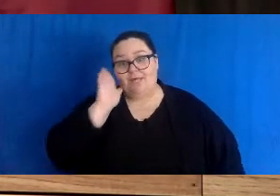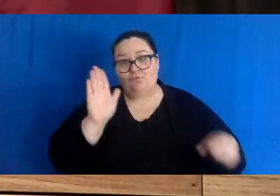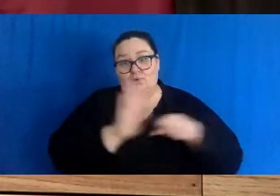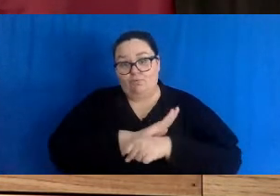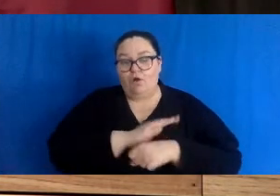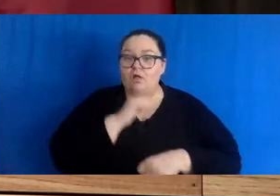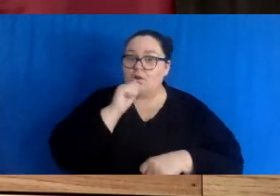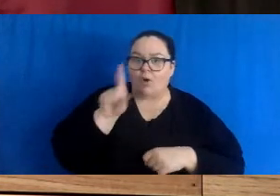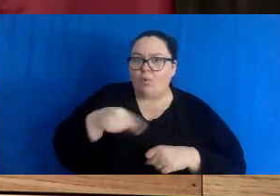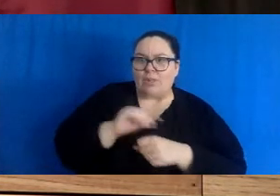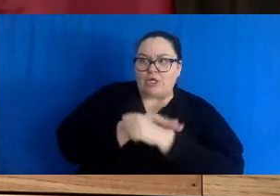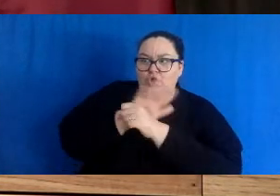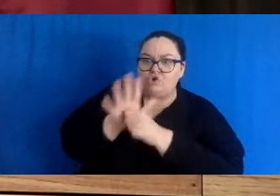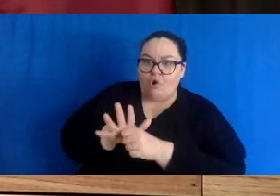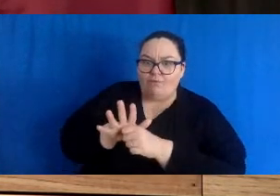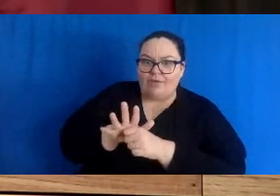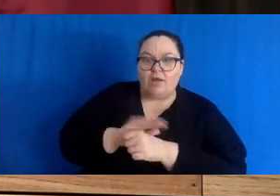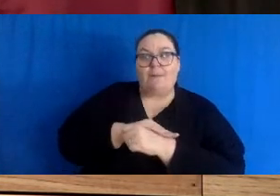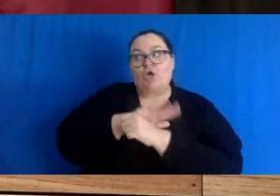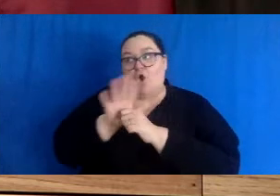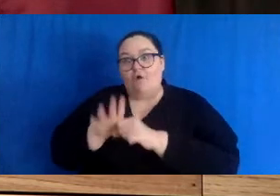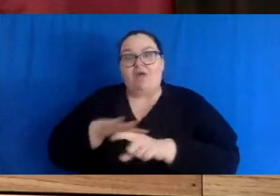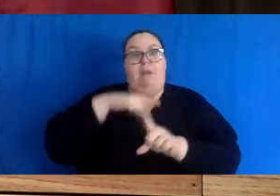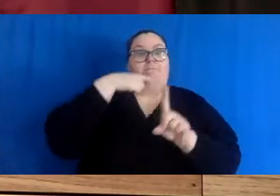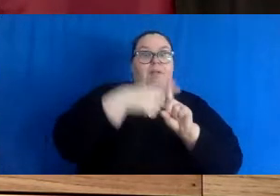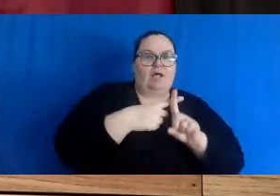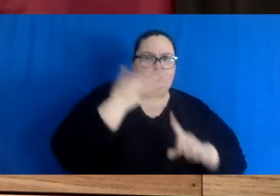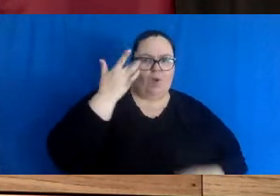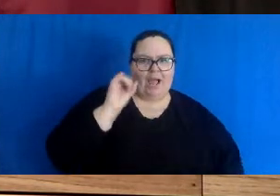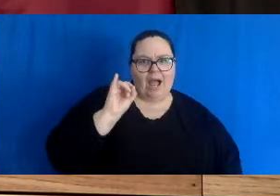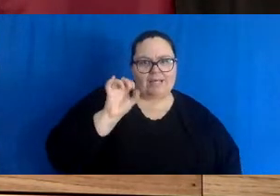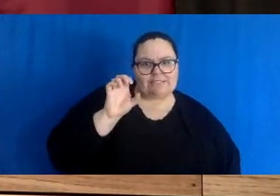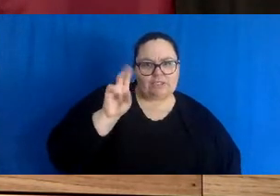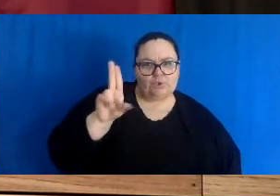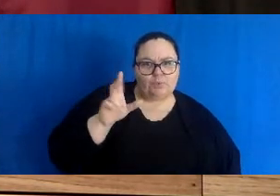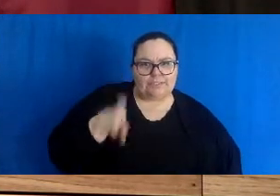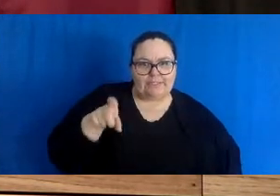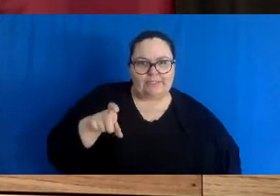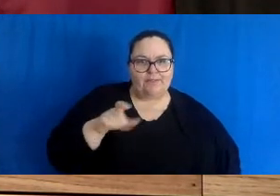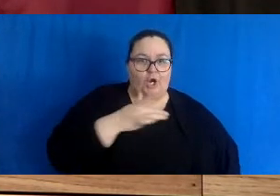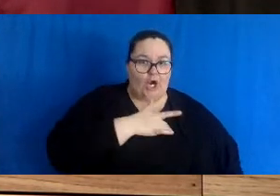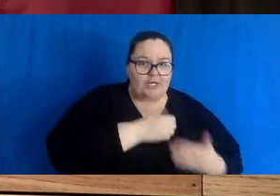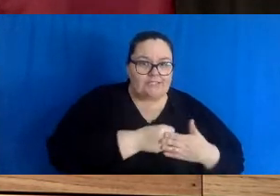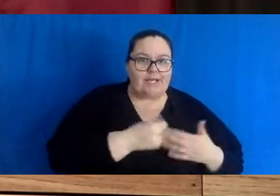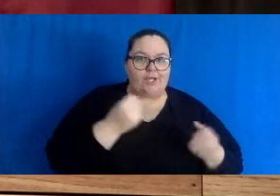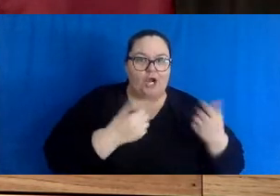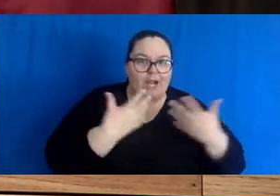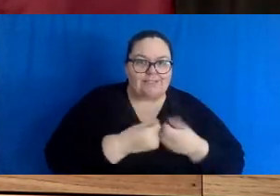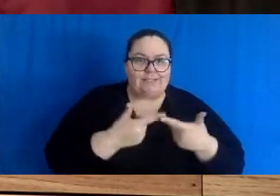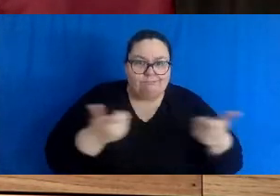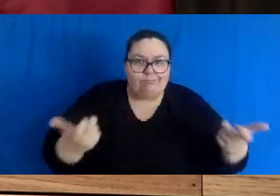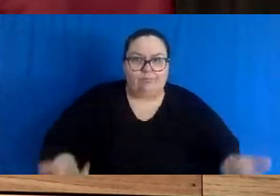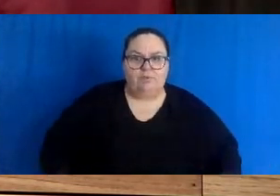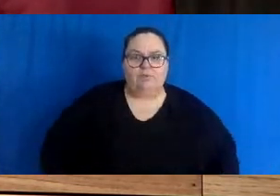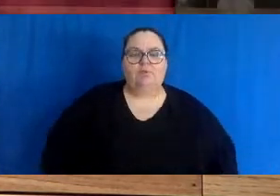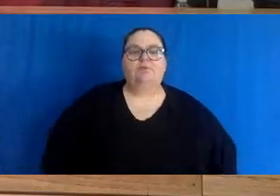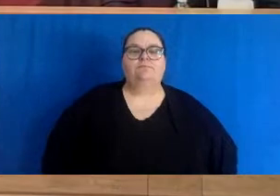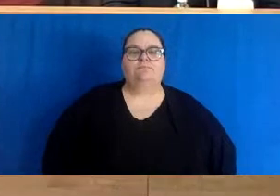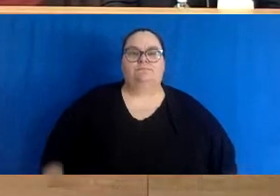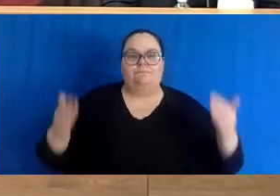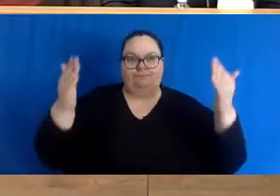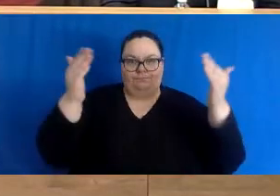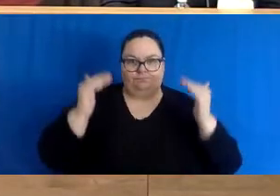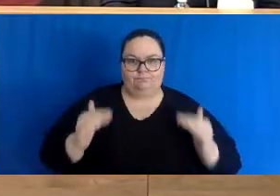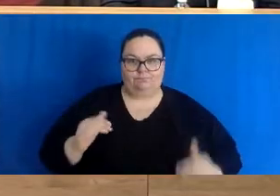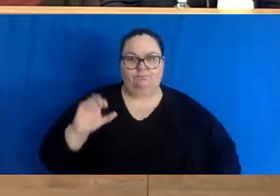people but with COVID people plus all the other reasons that you need ICU care. That doesn't go away. Matthew Papillon with Radio